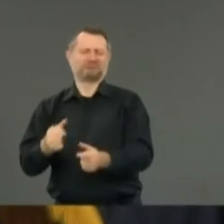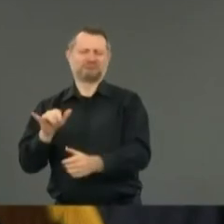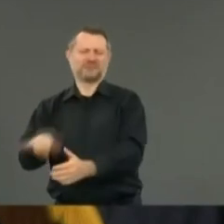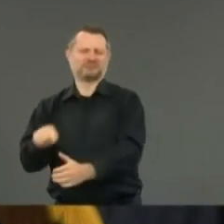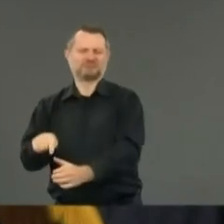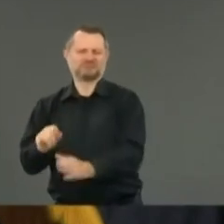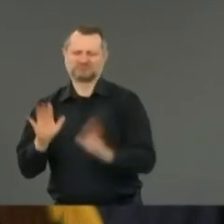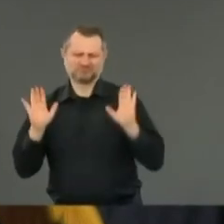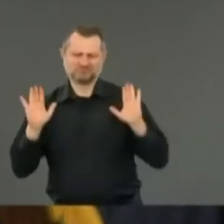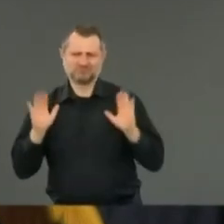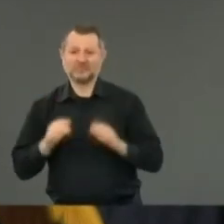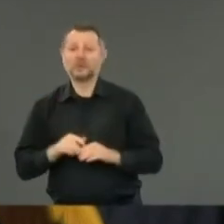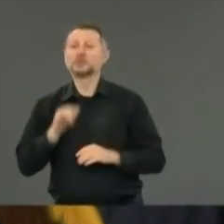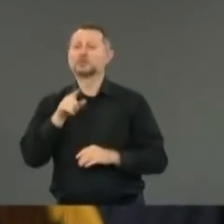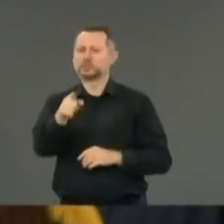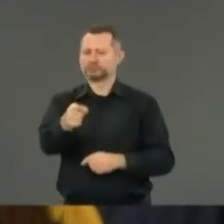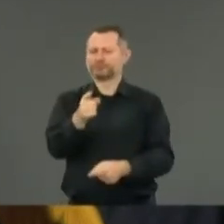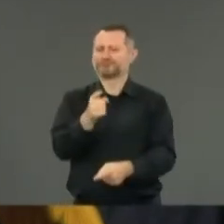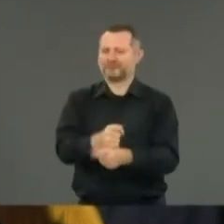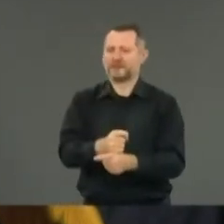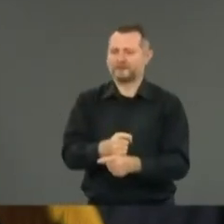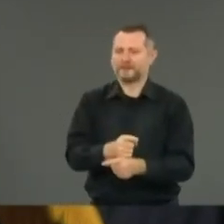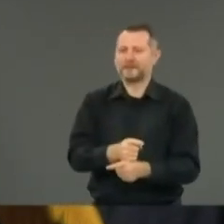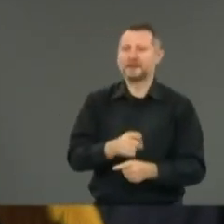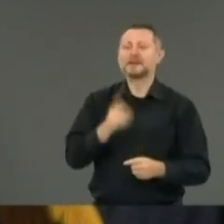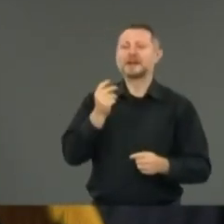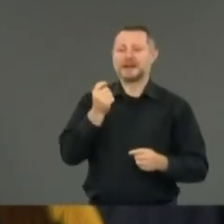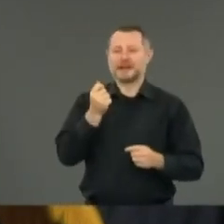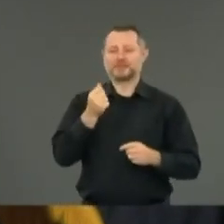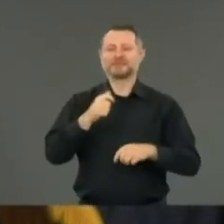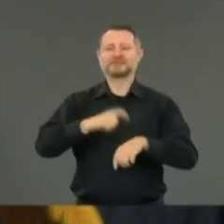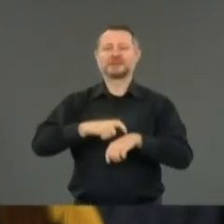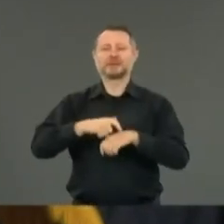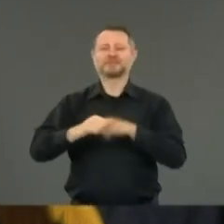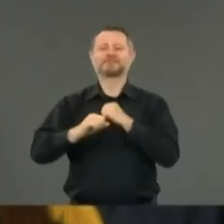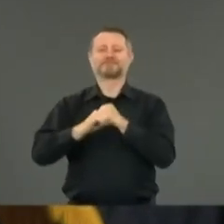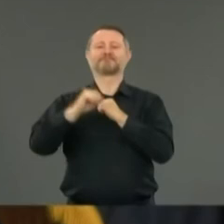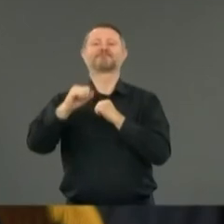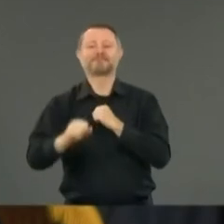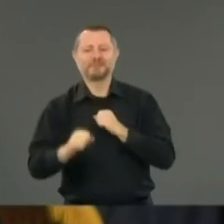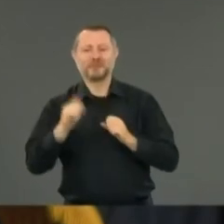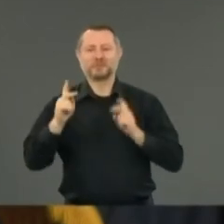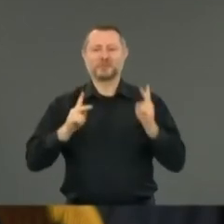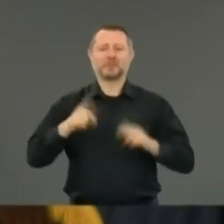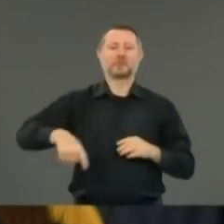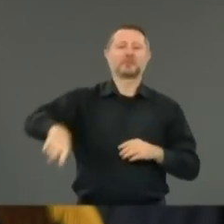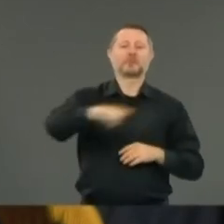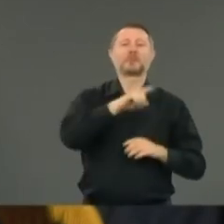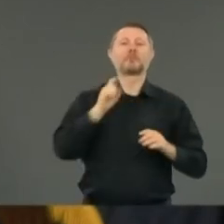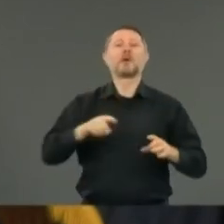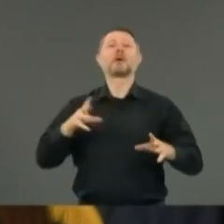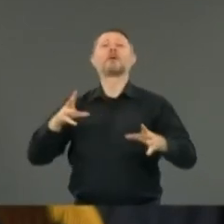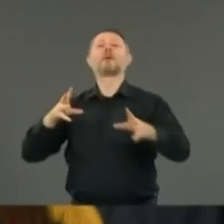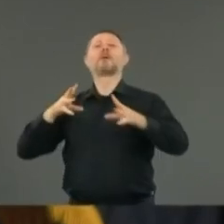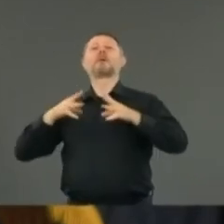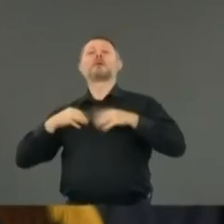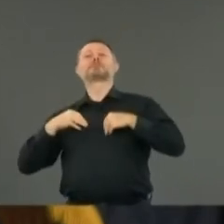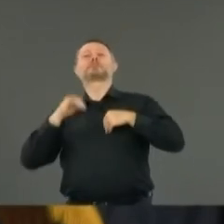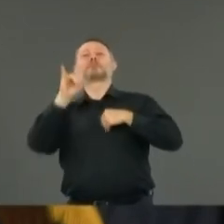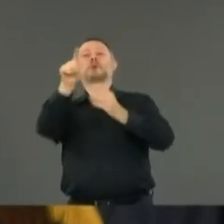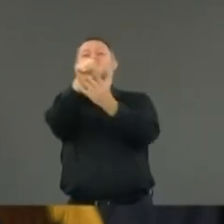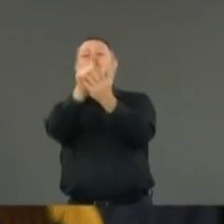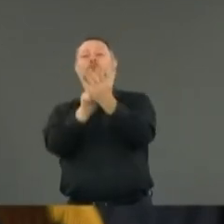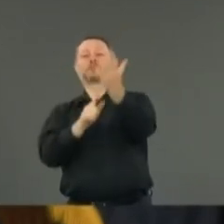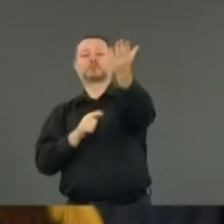You're right, there's still a culture shift. But look, more of what this is about